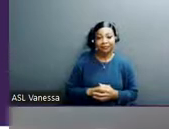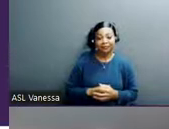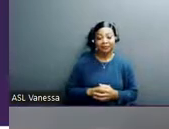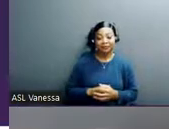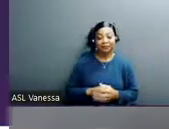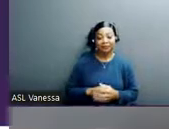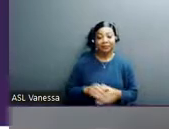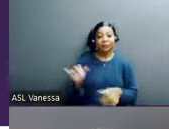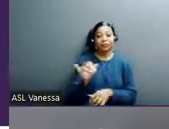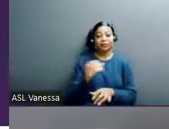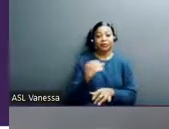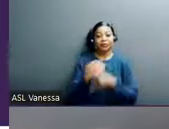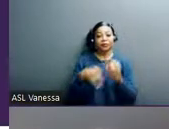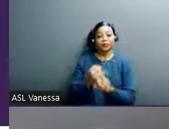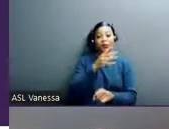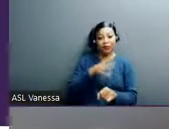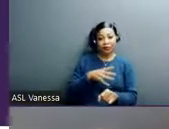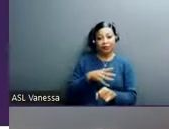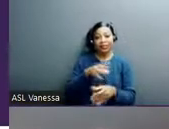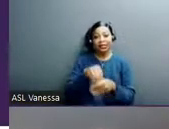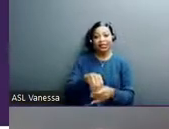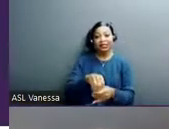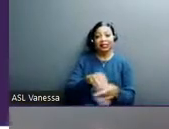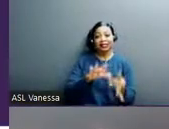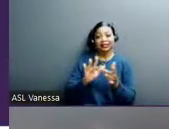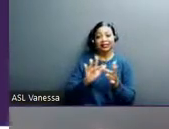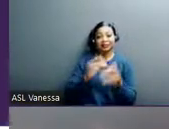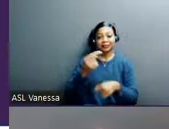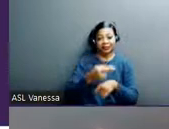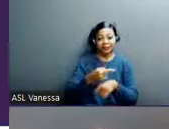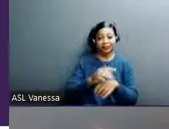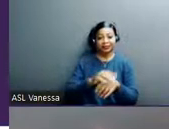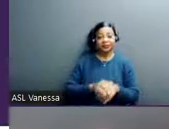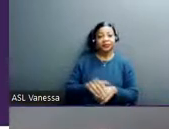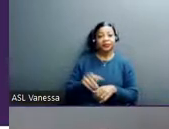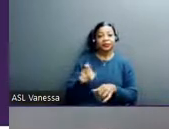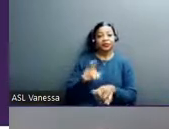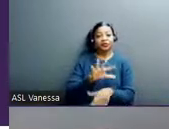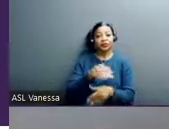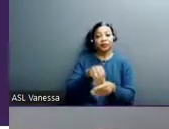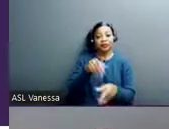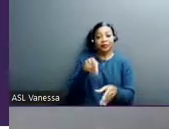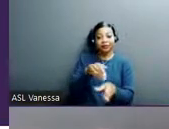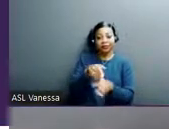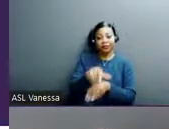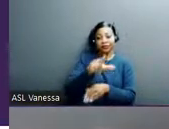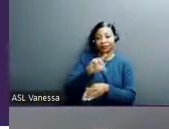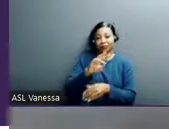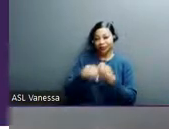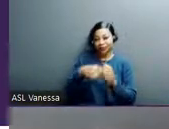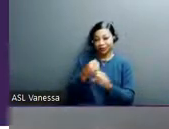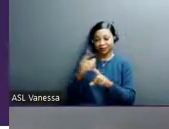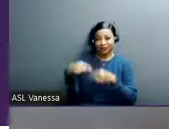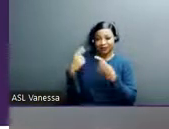Women in Cyber Day. She's worked in the industry for 26 years. She's,